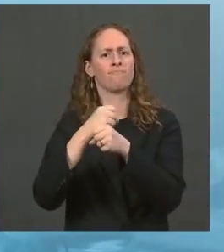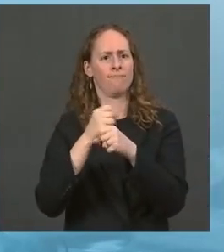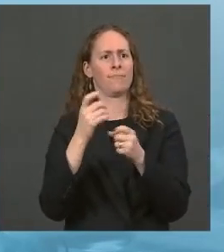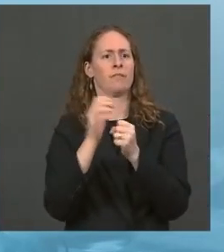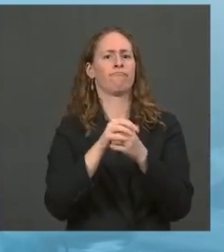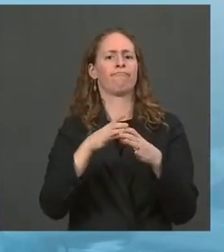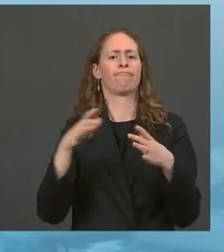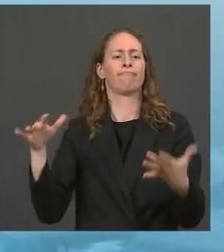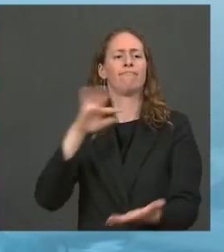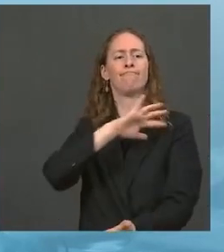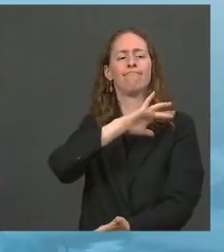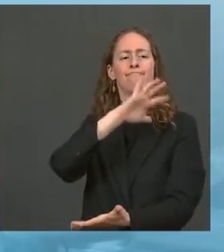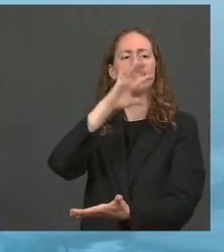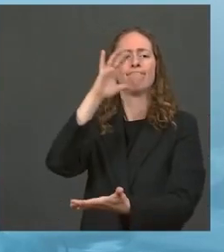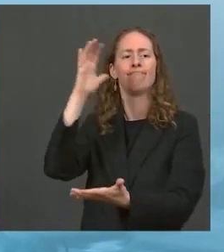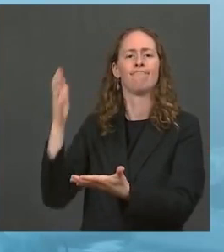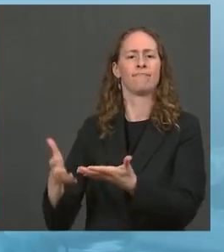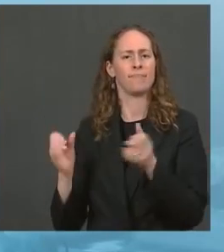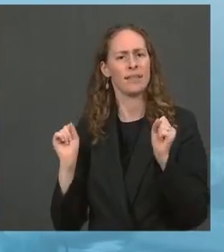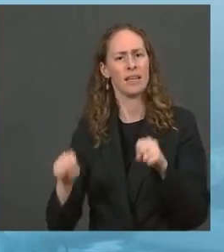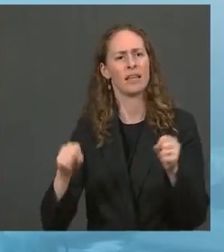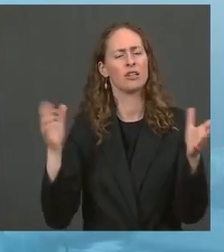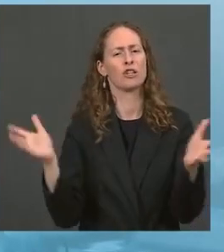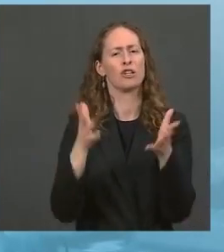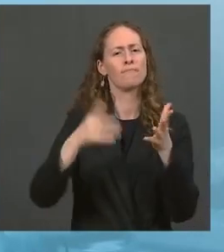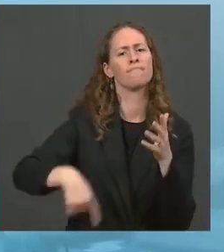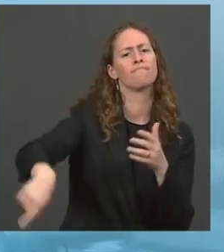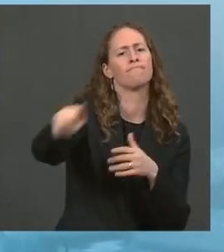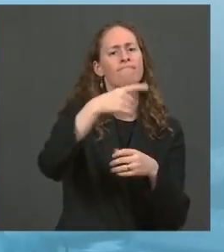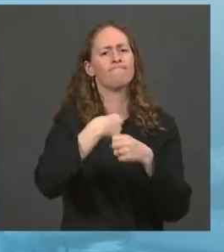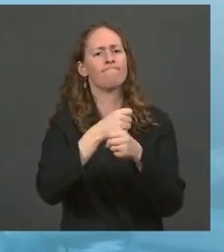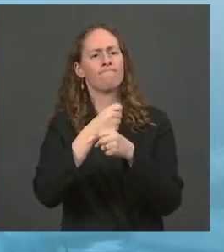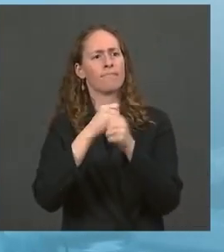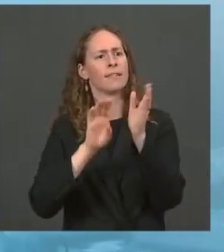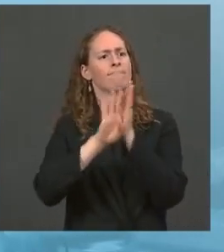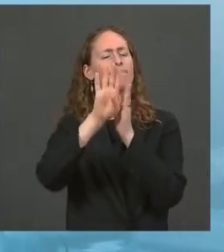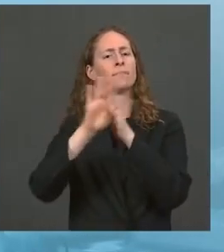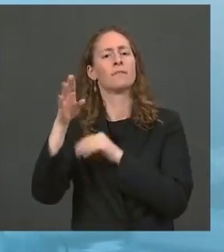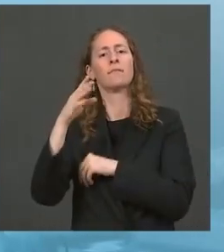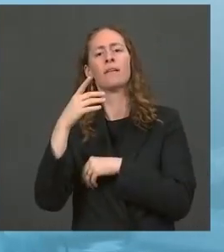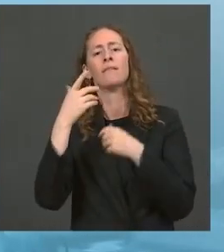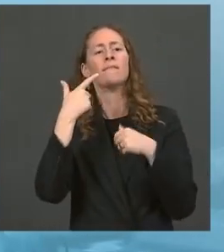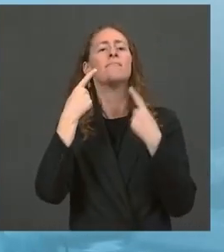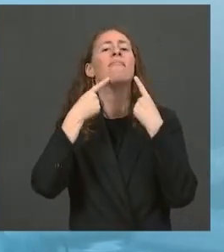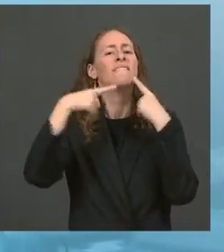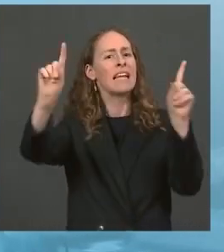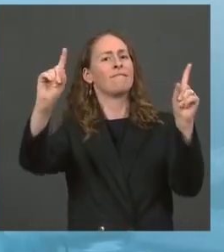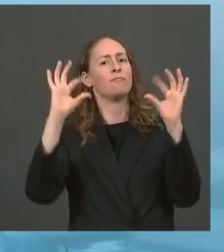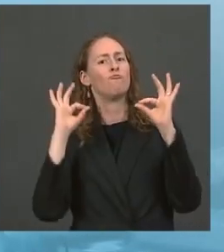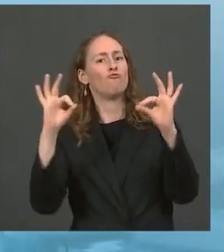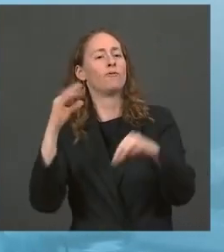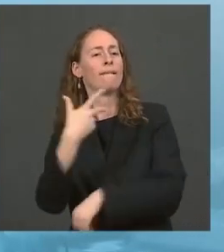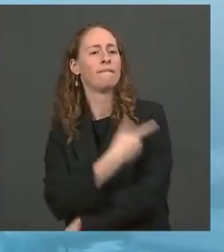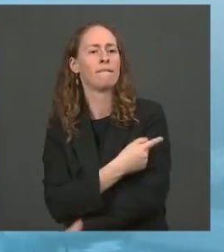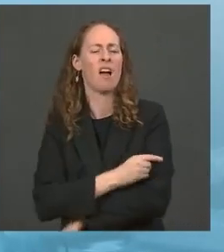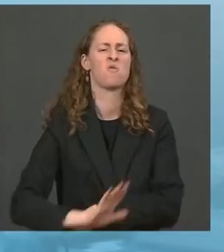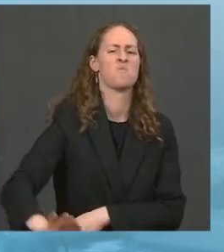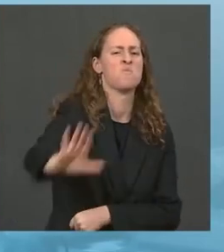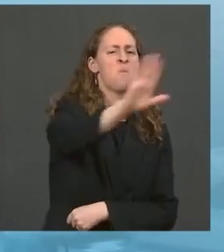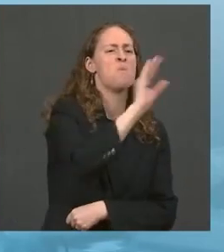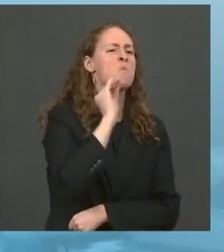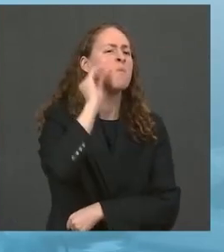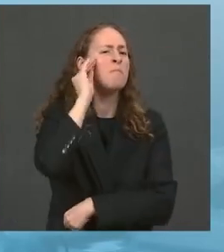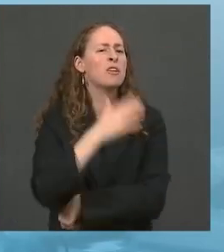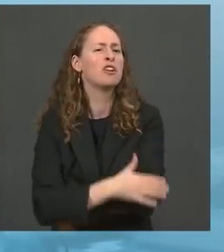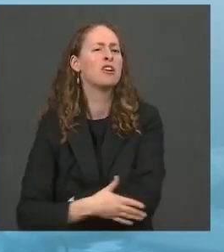manufacture safe and highly effective vaccines in their own countries. For example, our Quad partnership